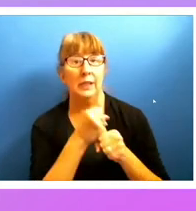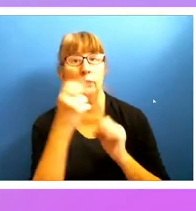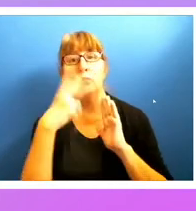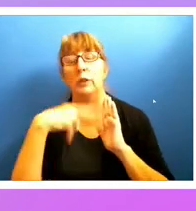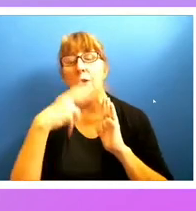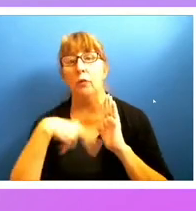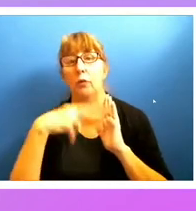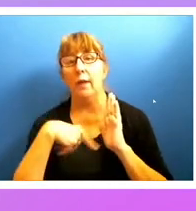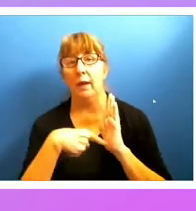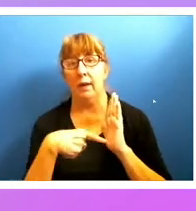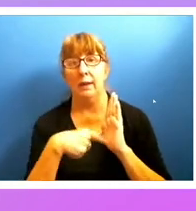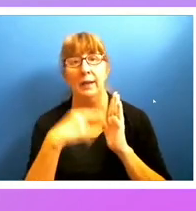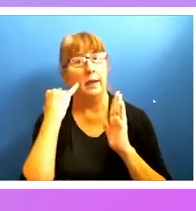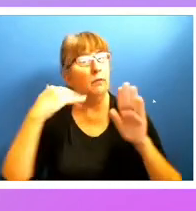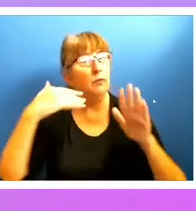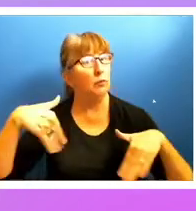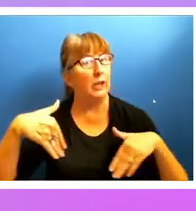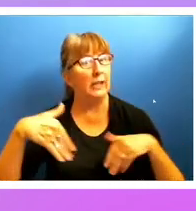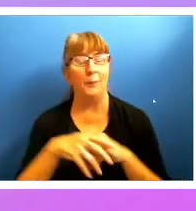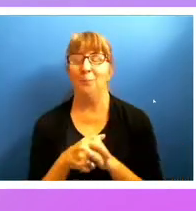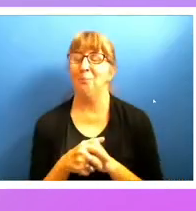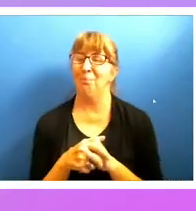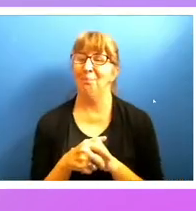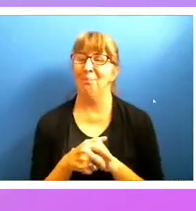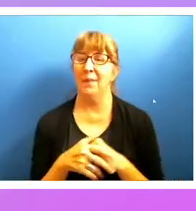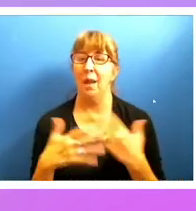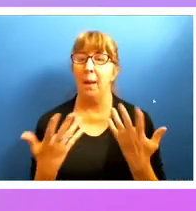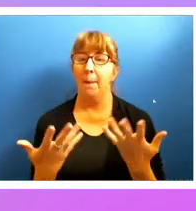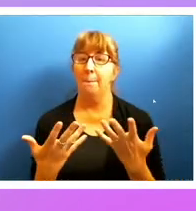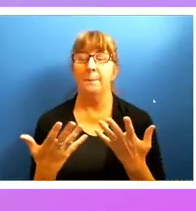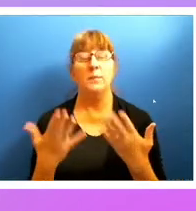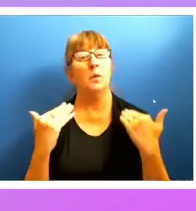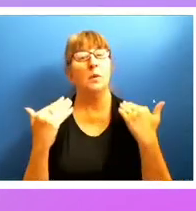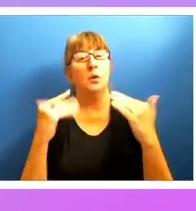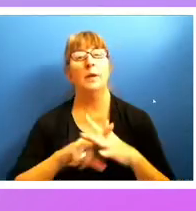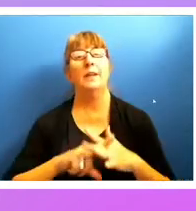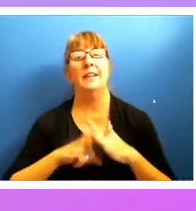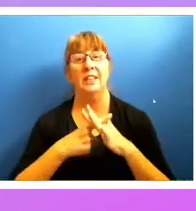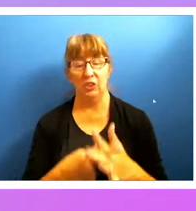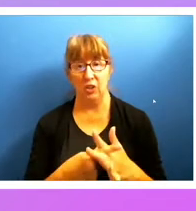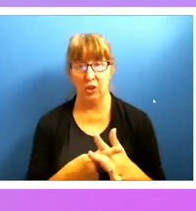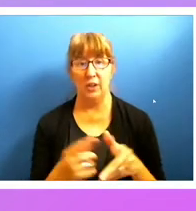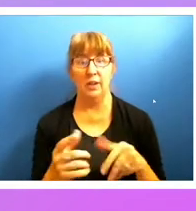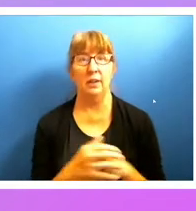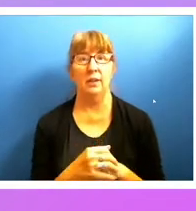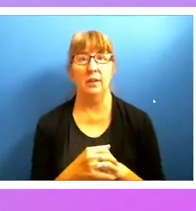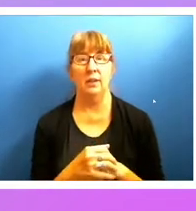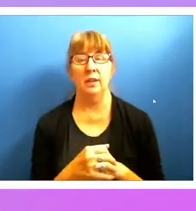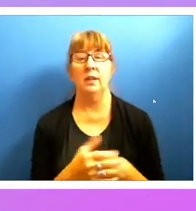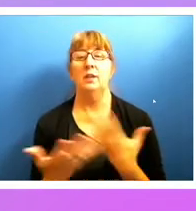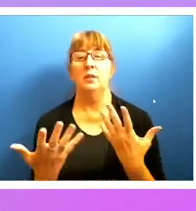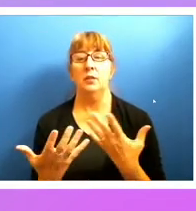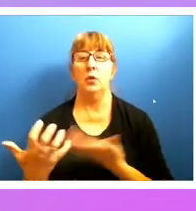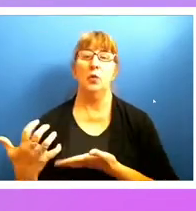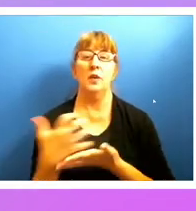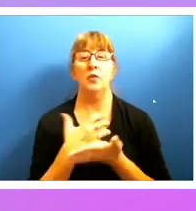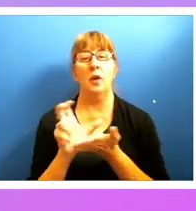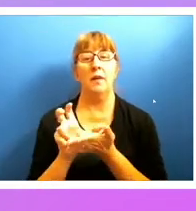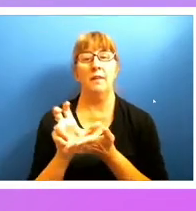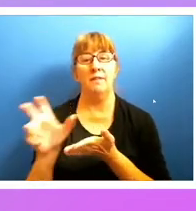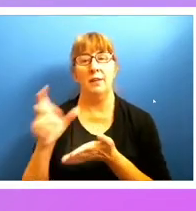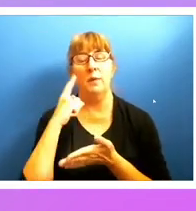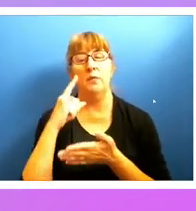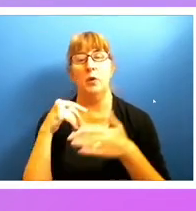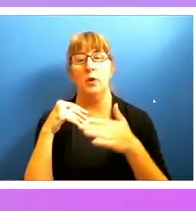that if you haven't had a chance to do that. So I'll go ahead and get started. The return on investment of accessibility. So it's funny this morning.